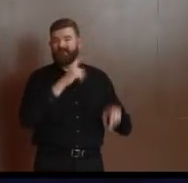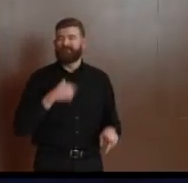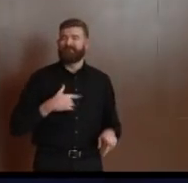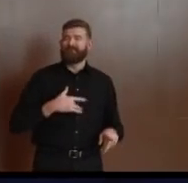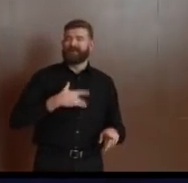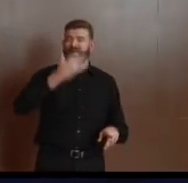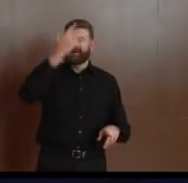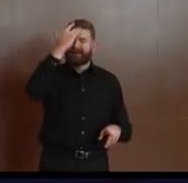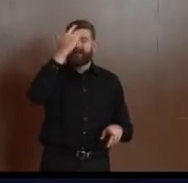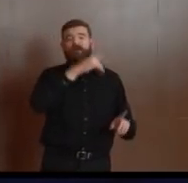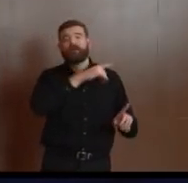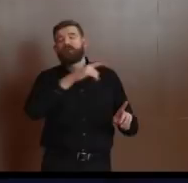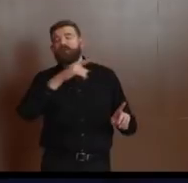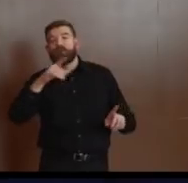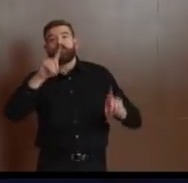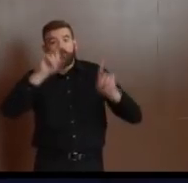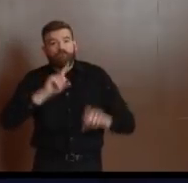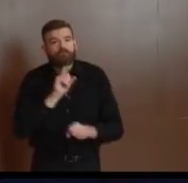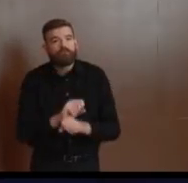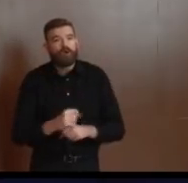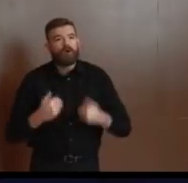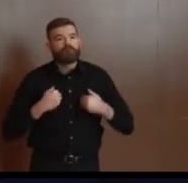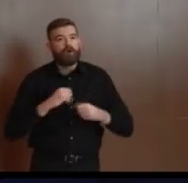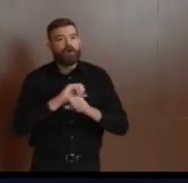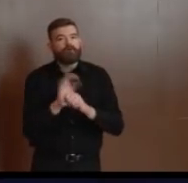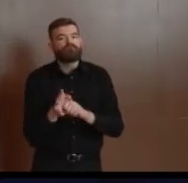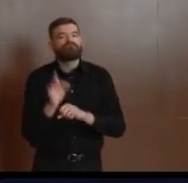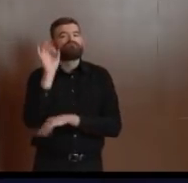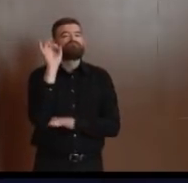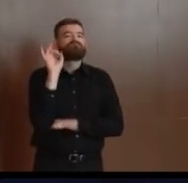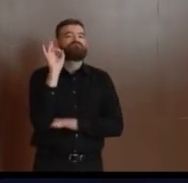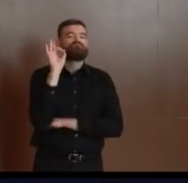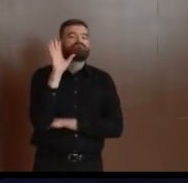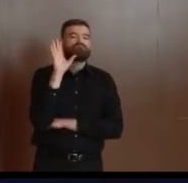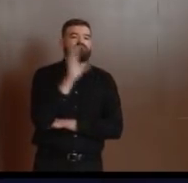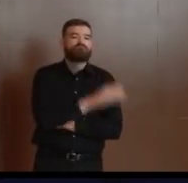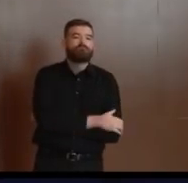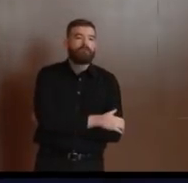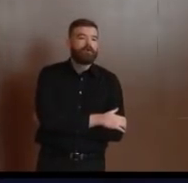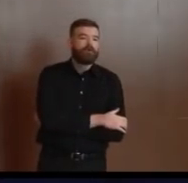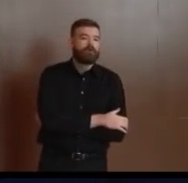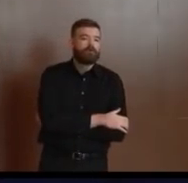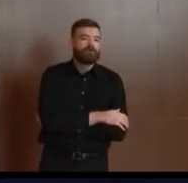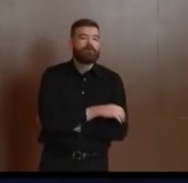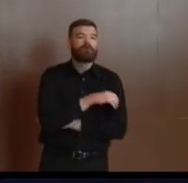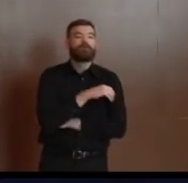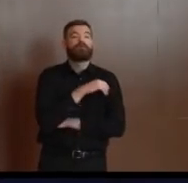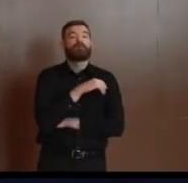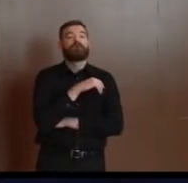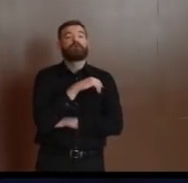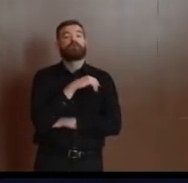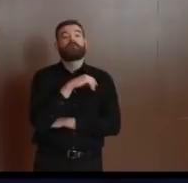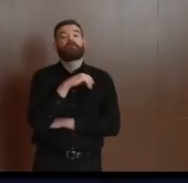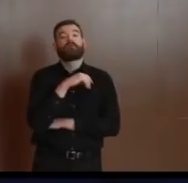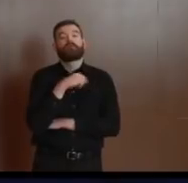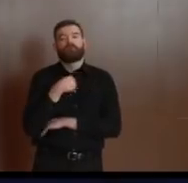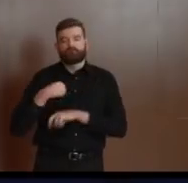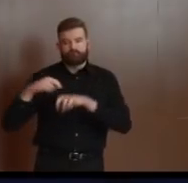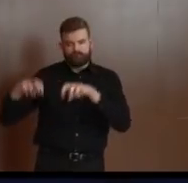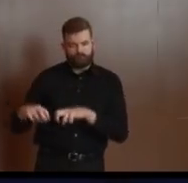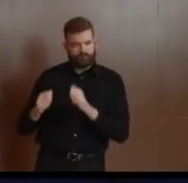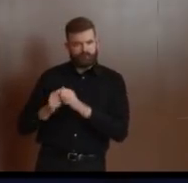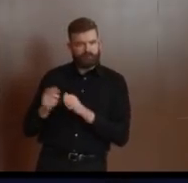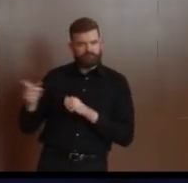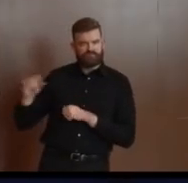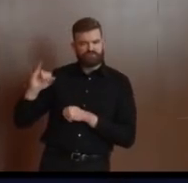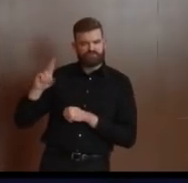at the time, uh, and in concert with her guidance and counsel, as well as the attorney generals, we decided to send all of those recruits home. And